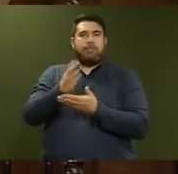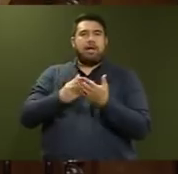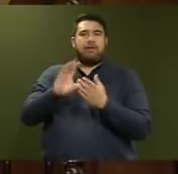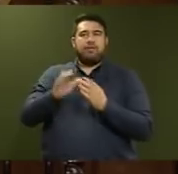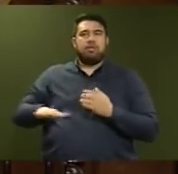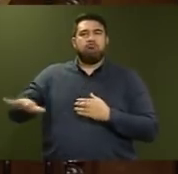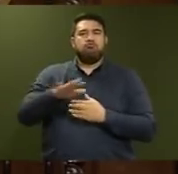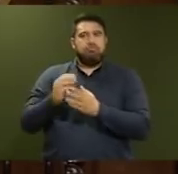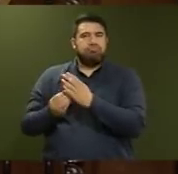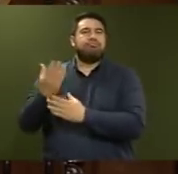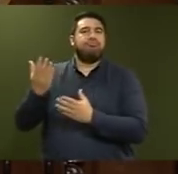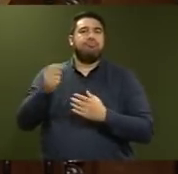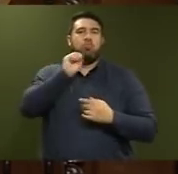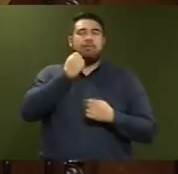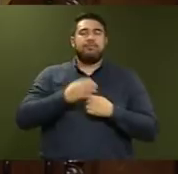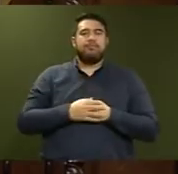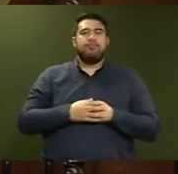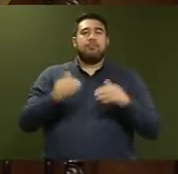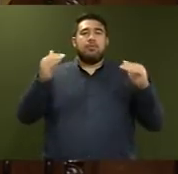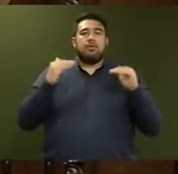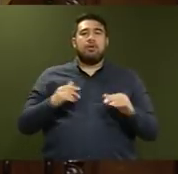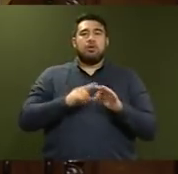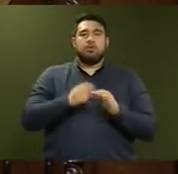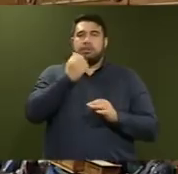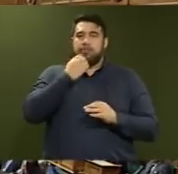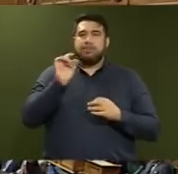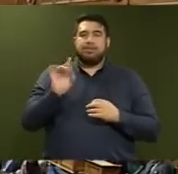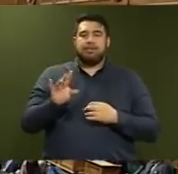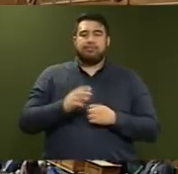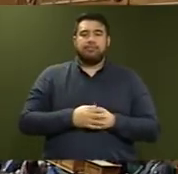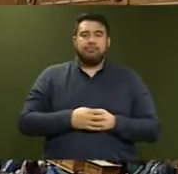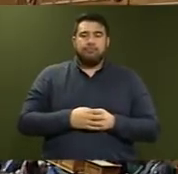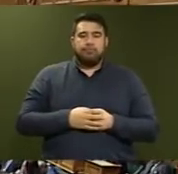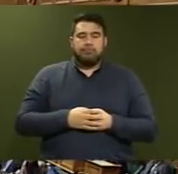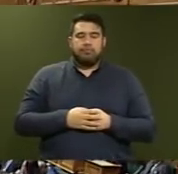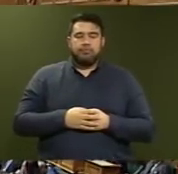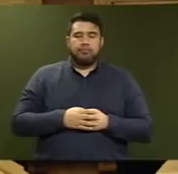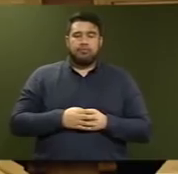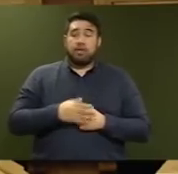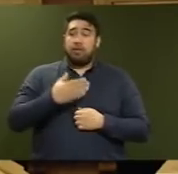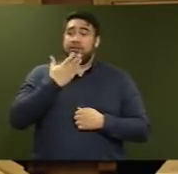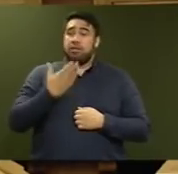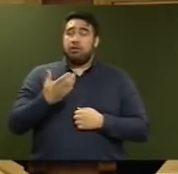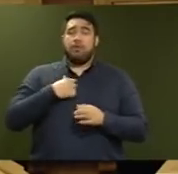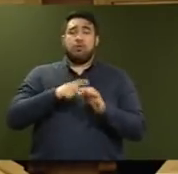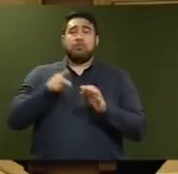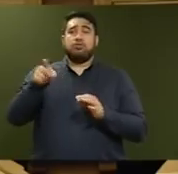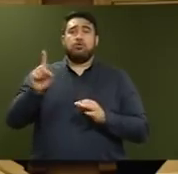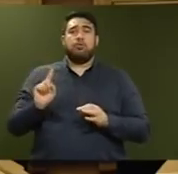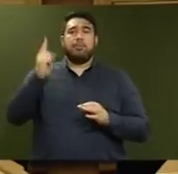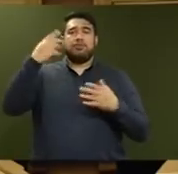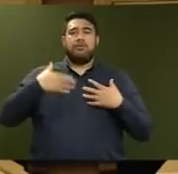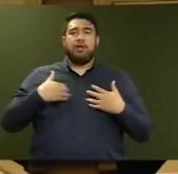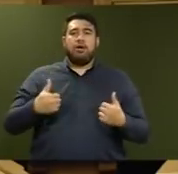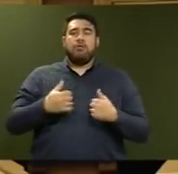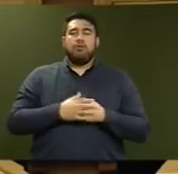Question number 10, the Honourable Michael Woodhouse. Thank you, Mr Speaker. My question is to the Minister of Health. Does